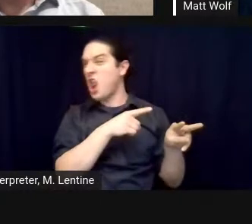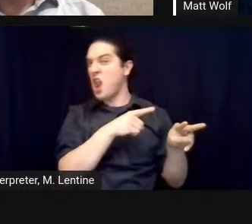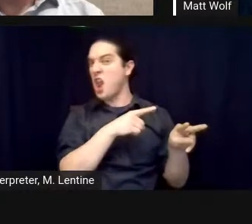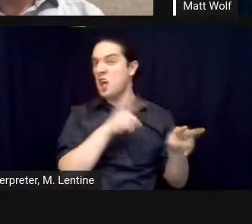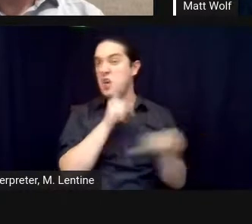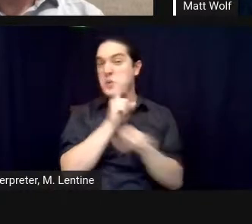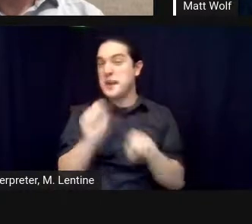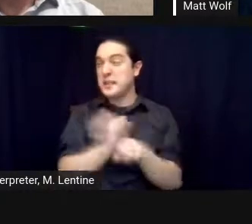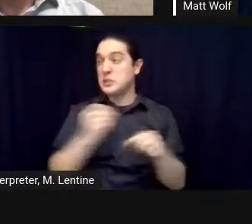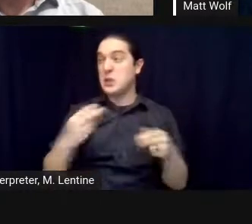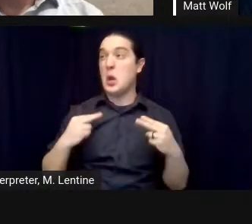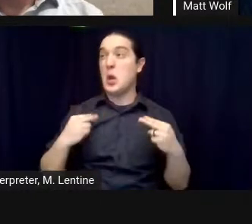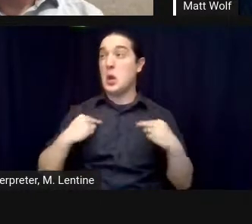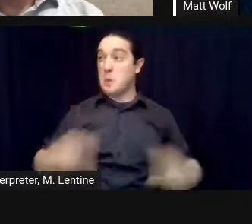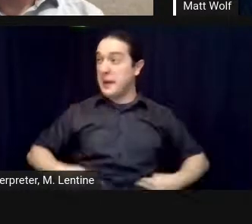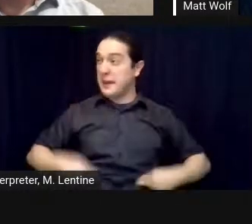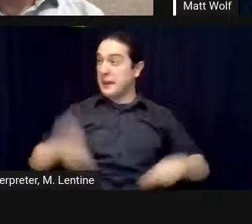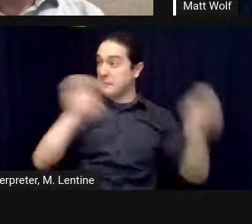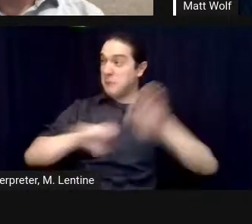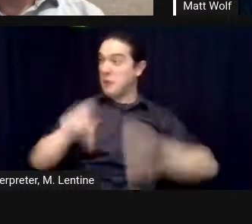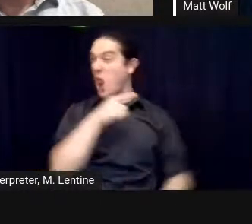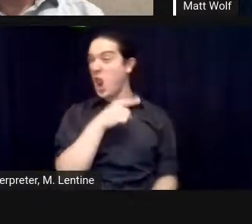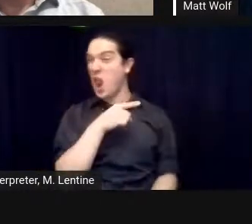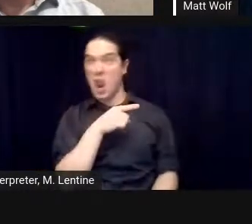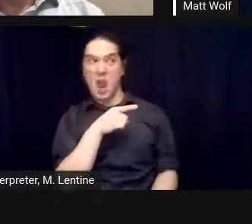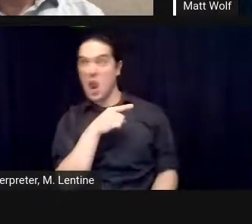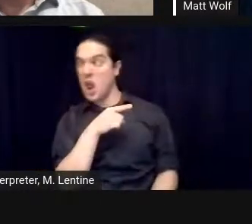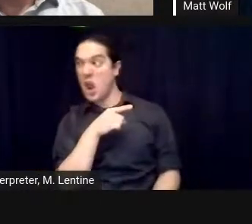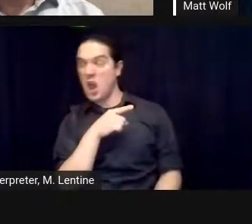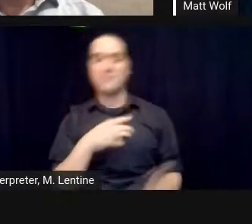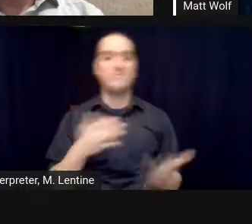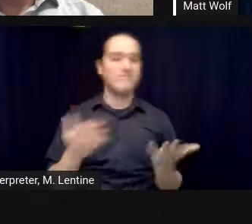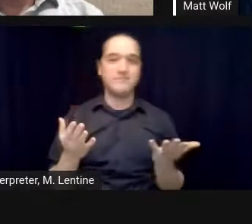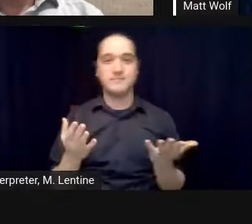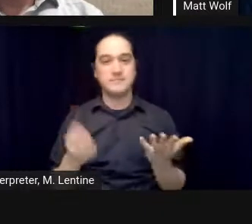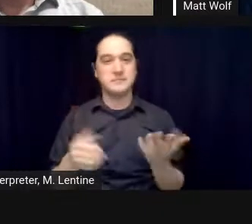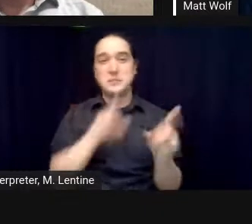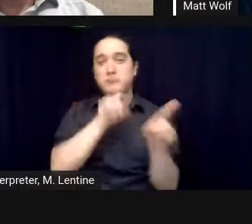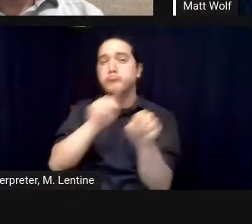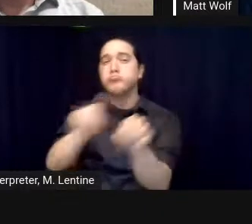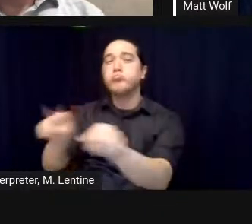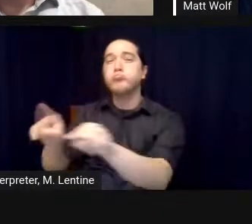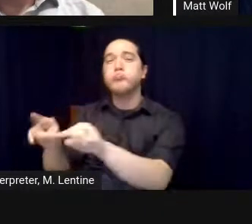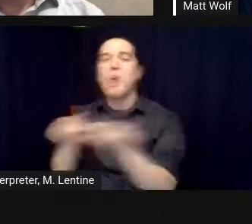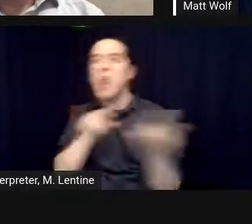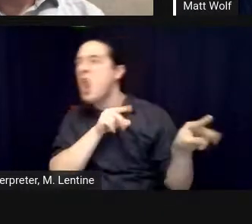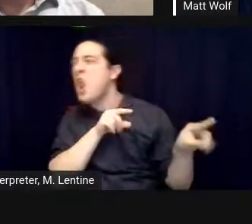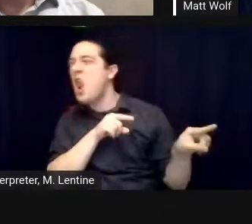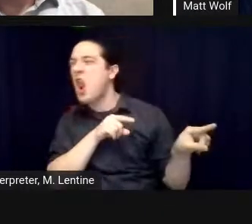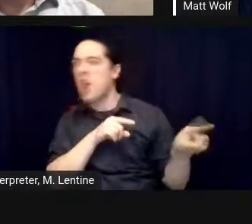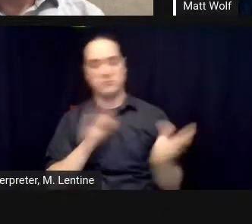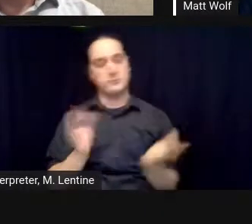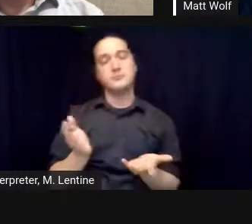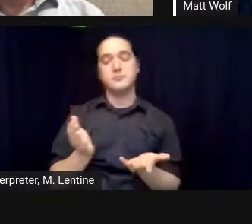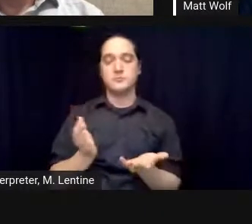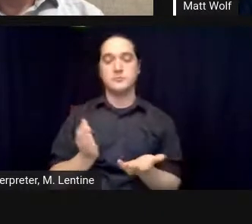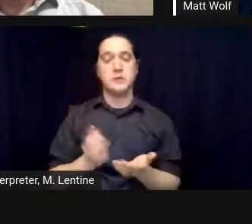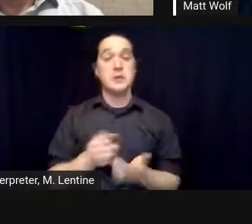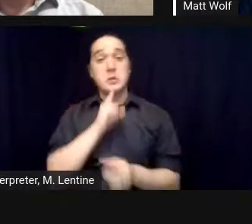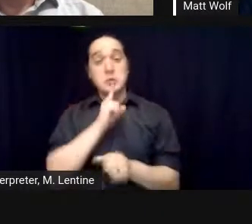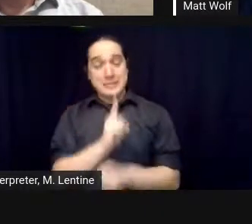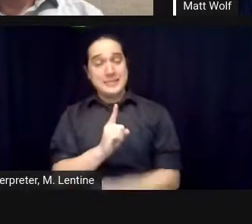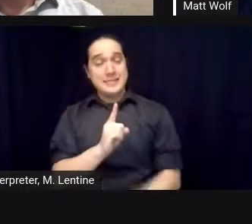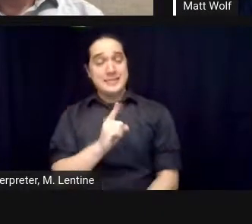i think it has associations with academia and governmental applications with a hypothesis driven small scale